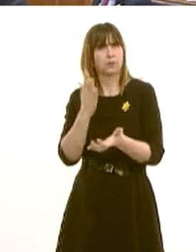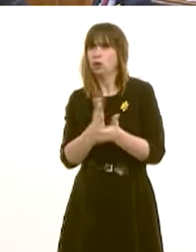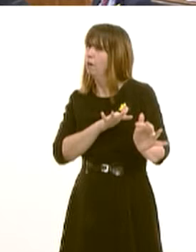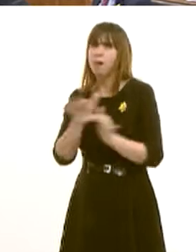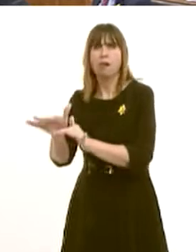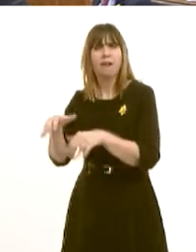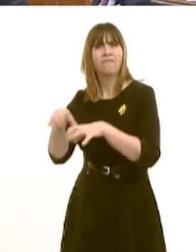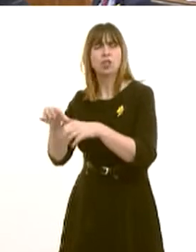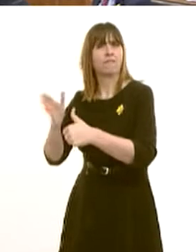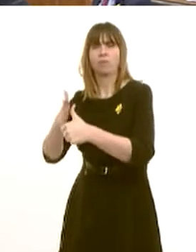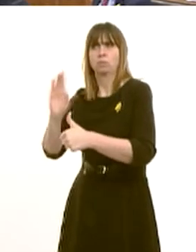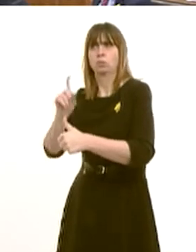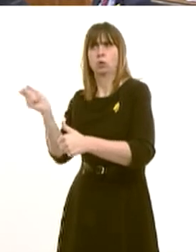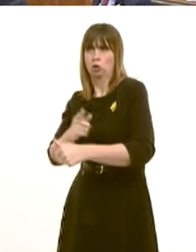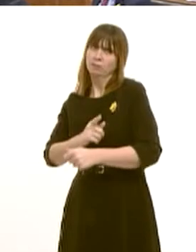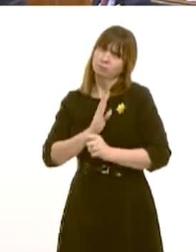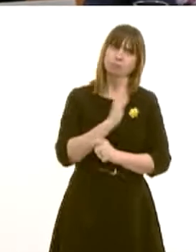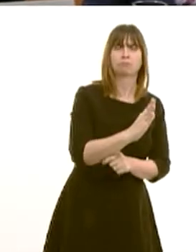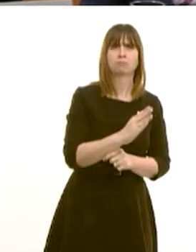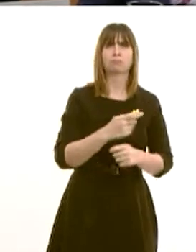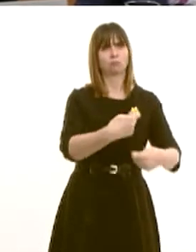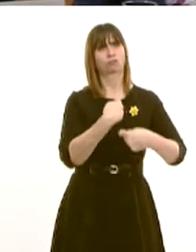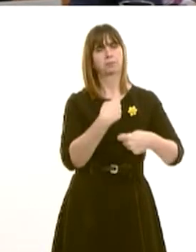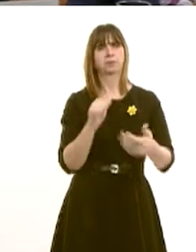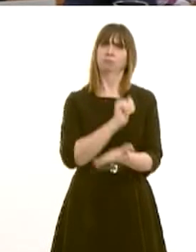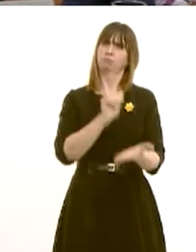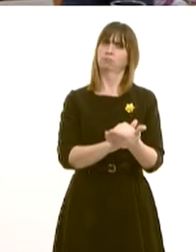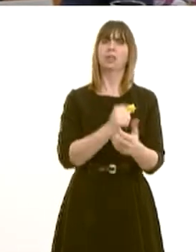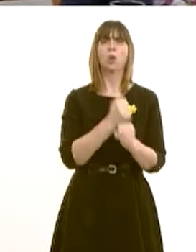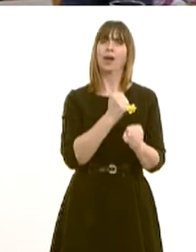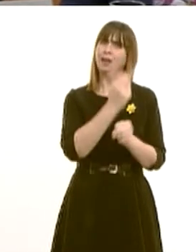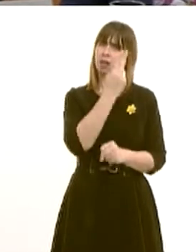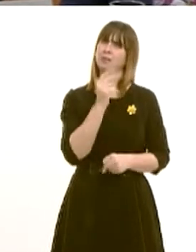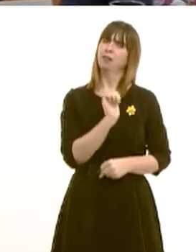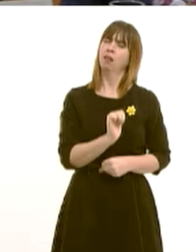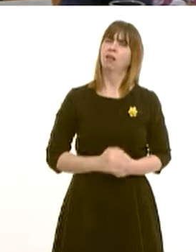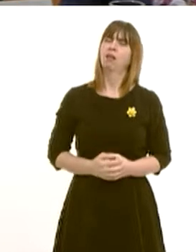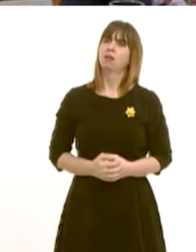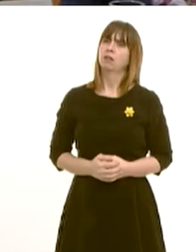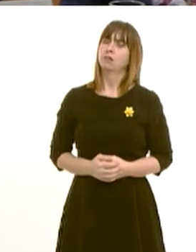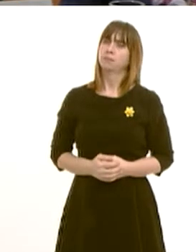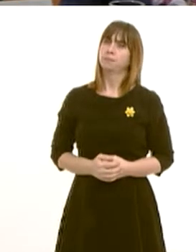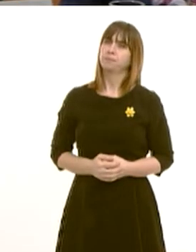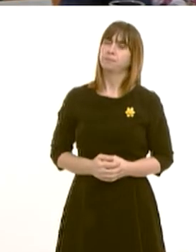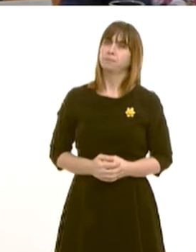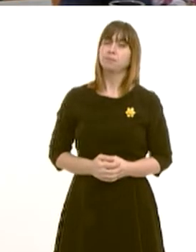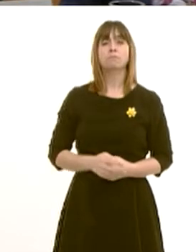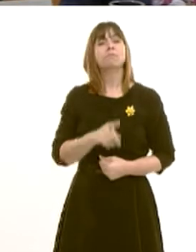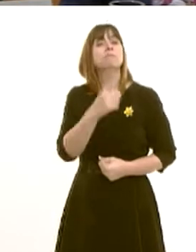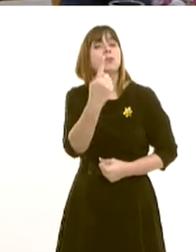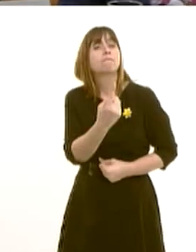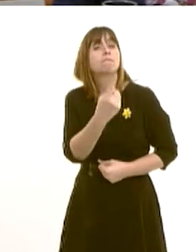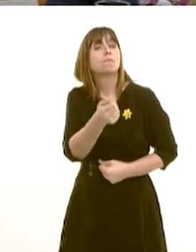patients are given the treatment that they deserve in Glangwilly Hospital? Well, as the member knows,